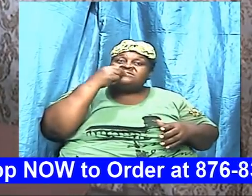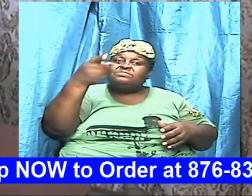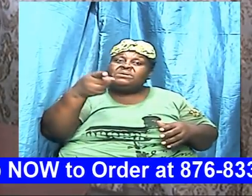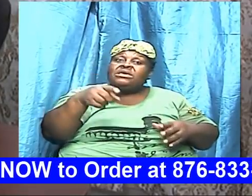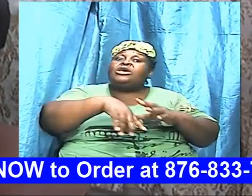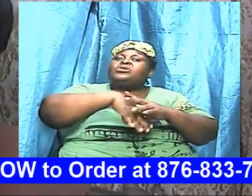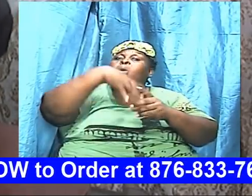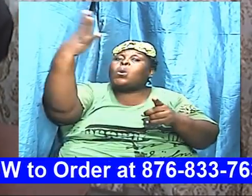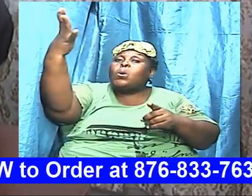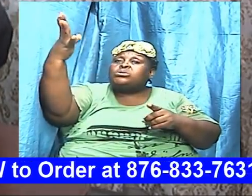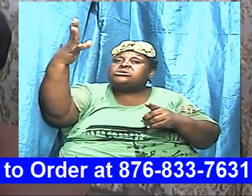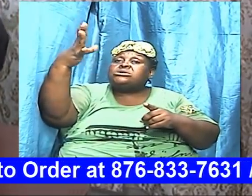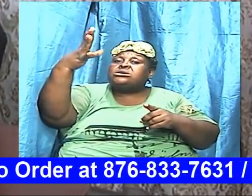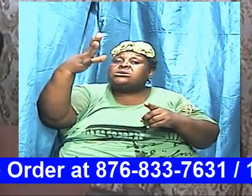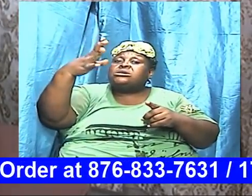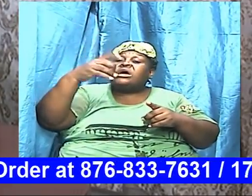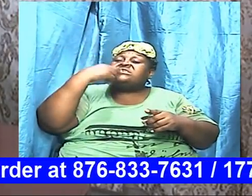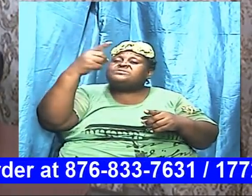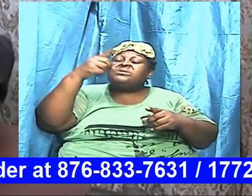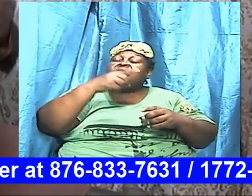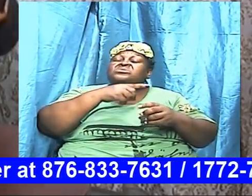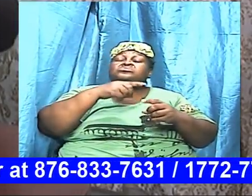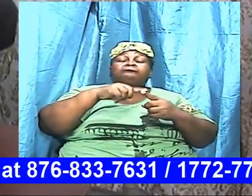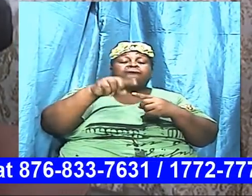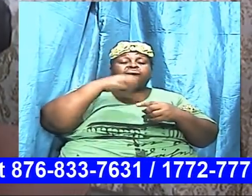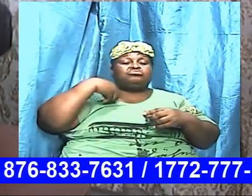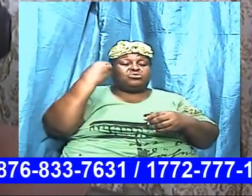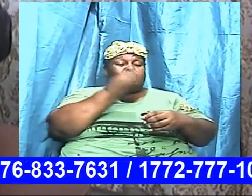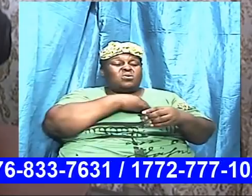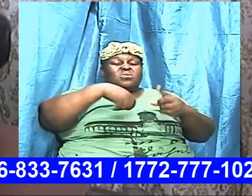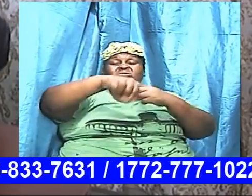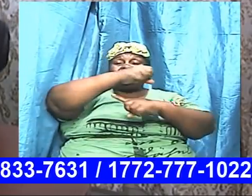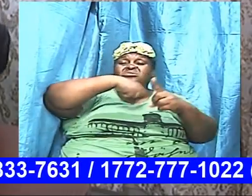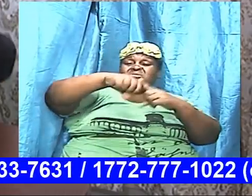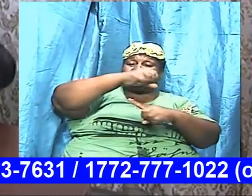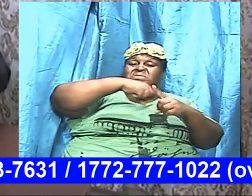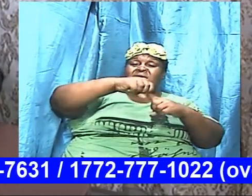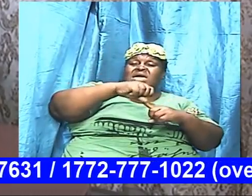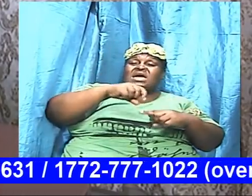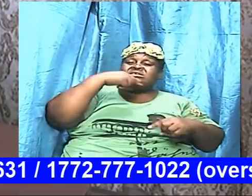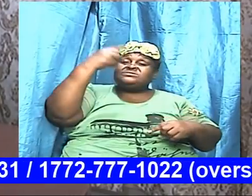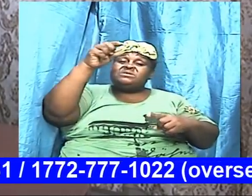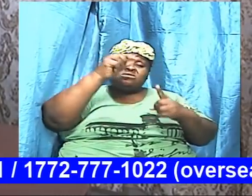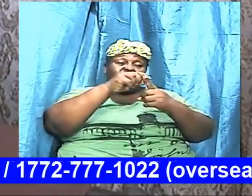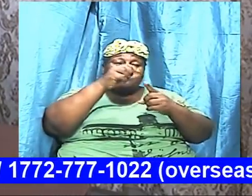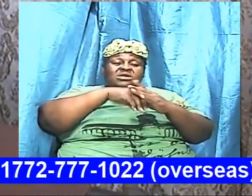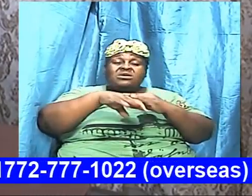and speak it to our situation and speak the word into our minds